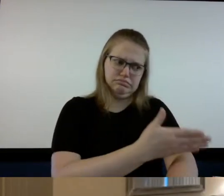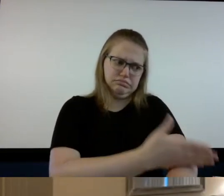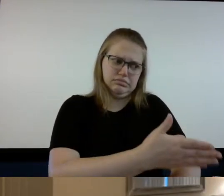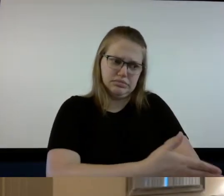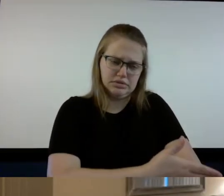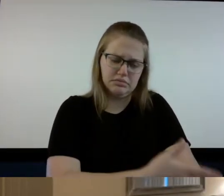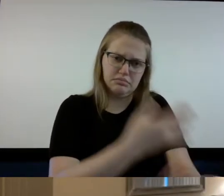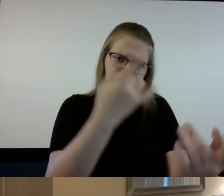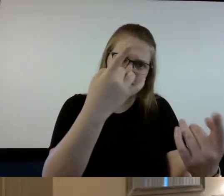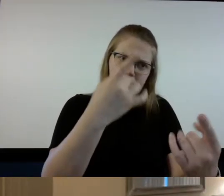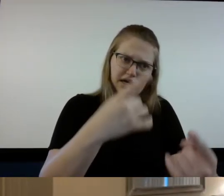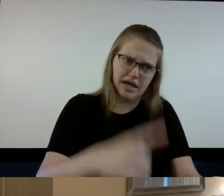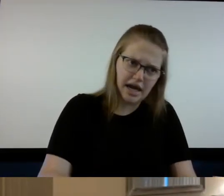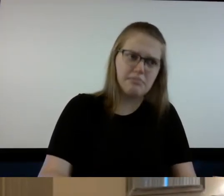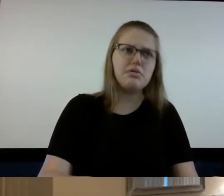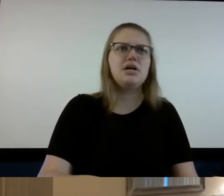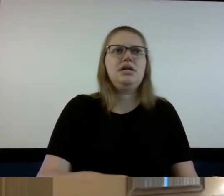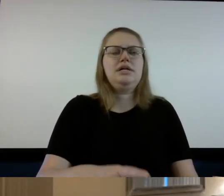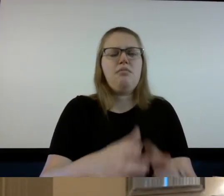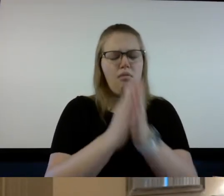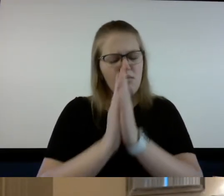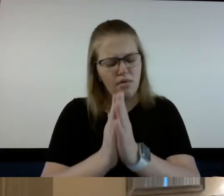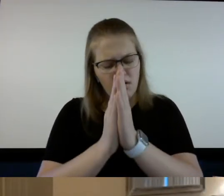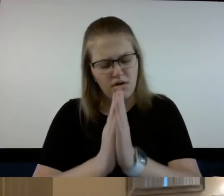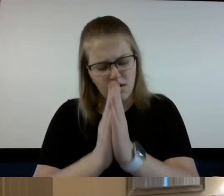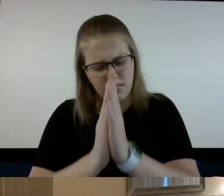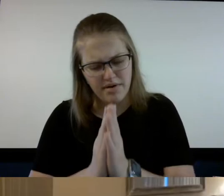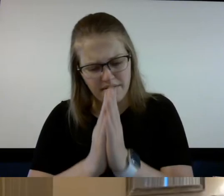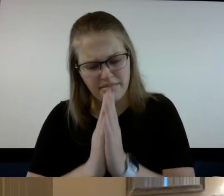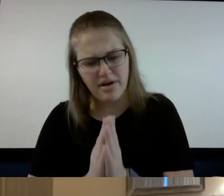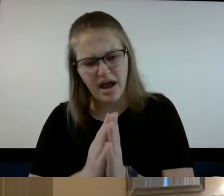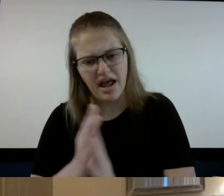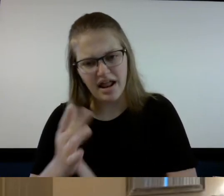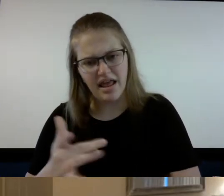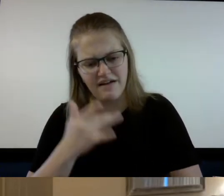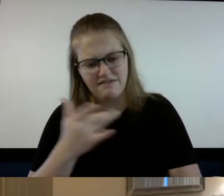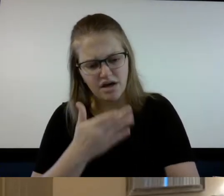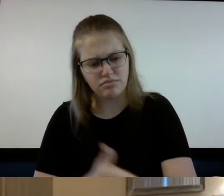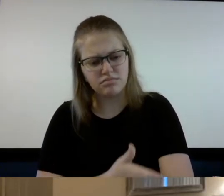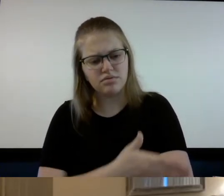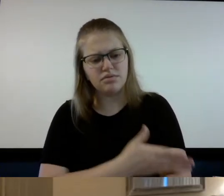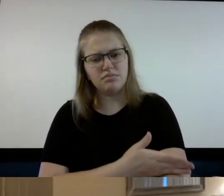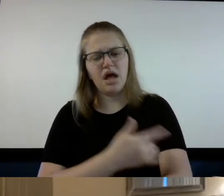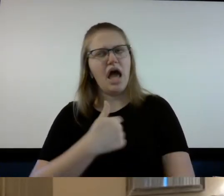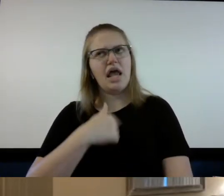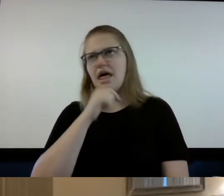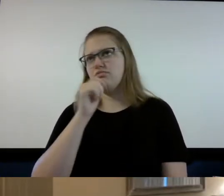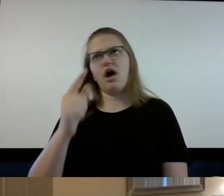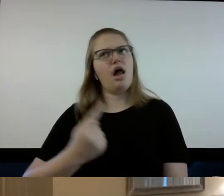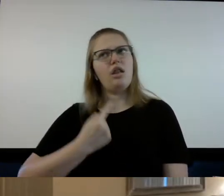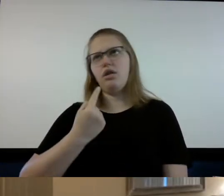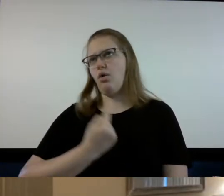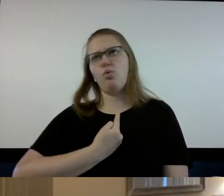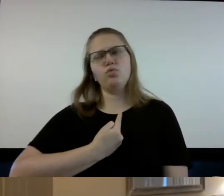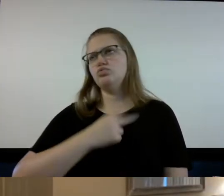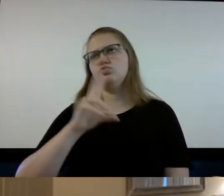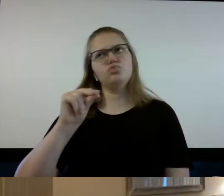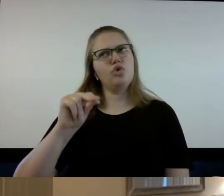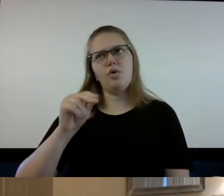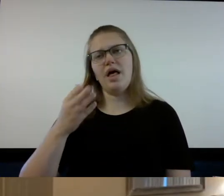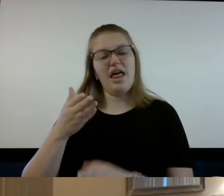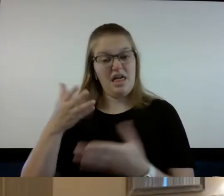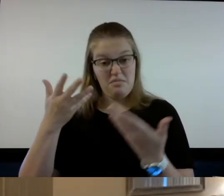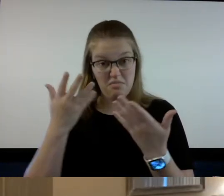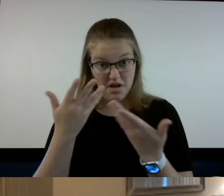it was going south but I I was definitely not alone in that room after that prayer